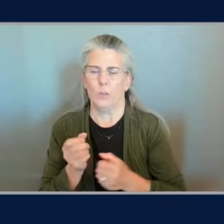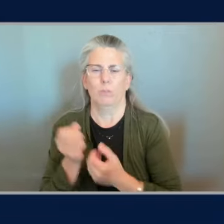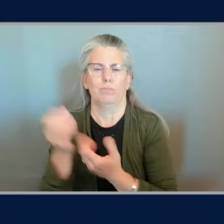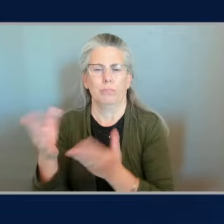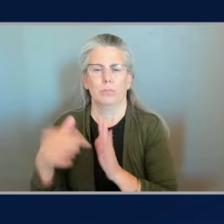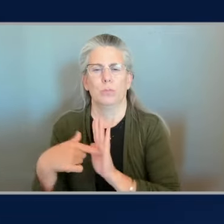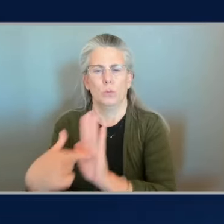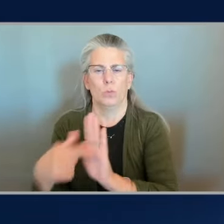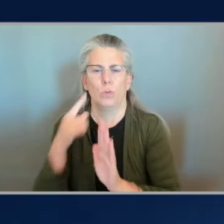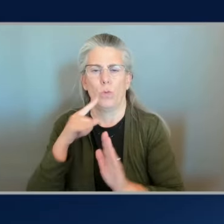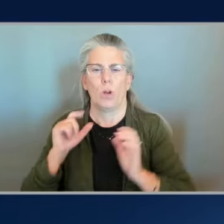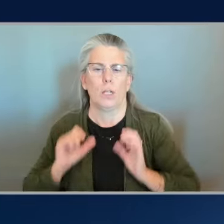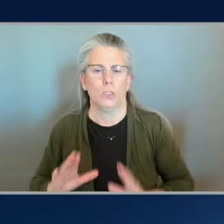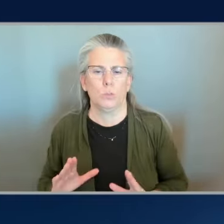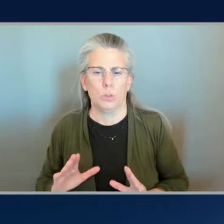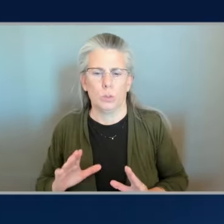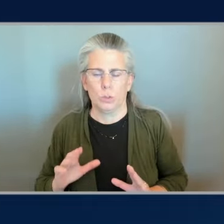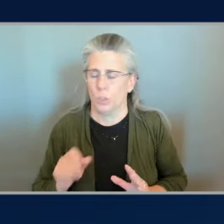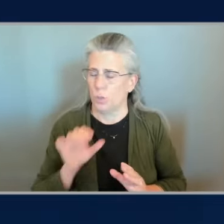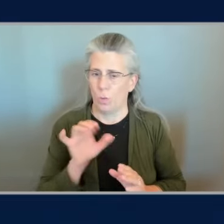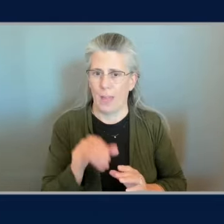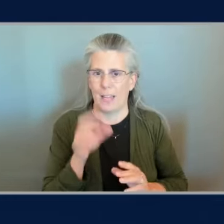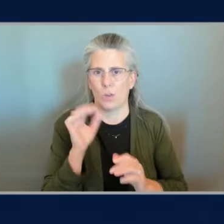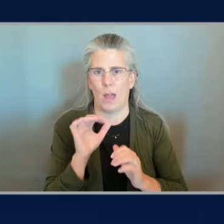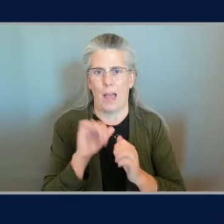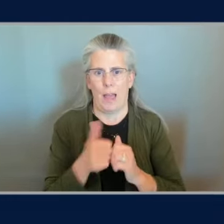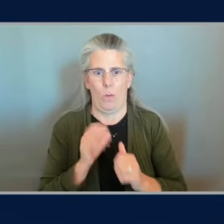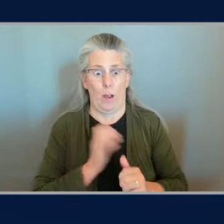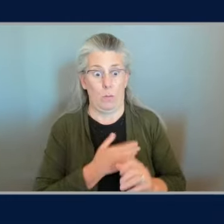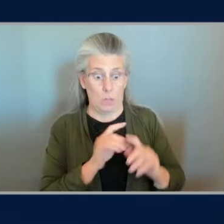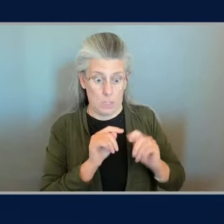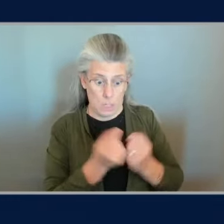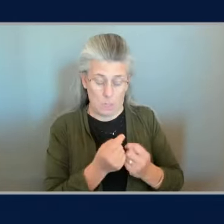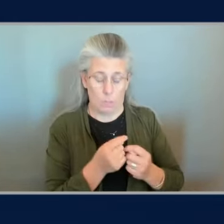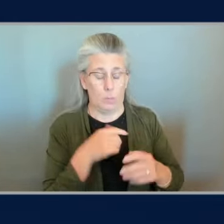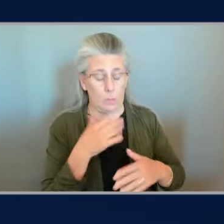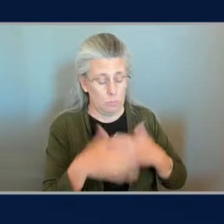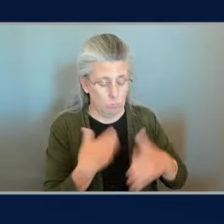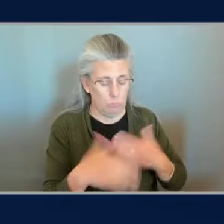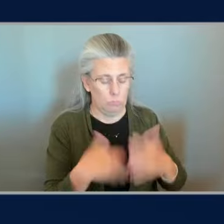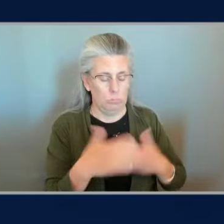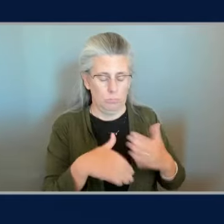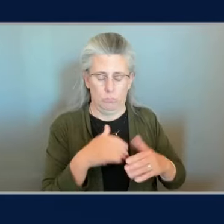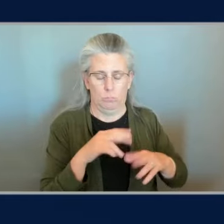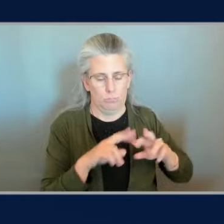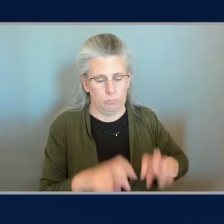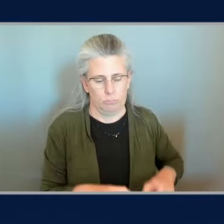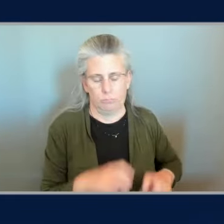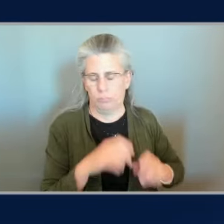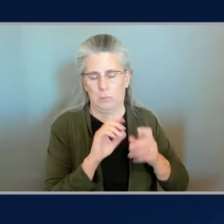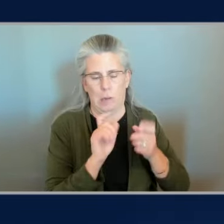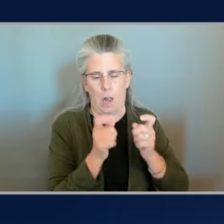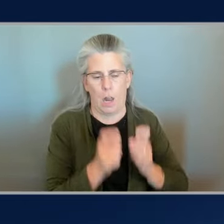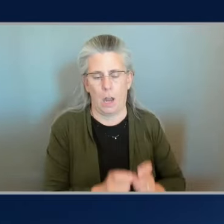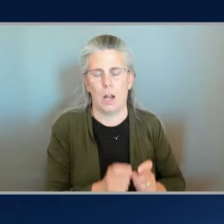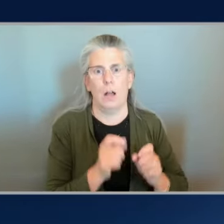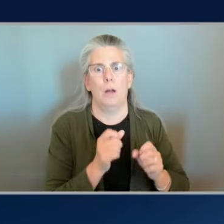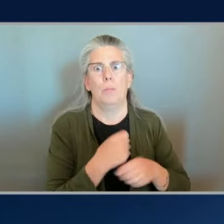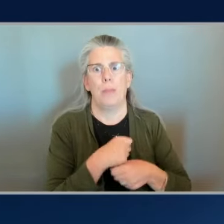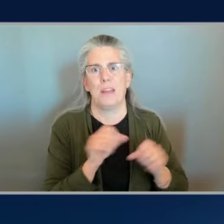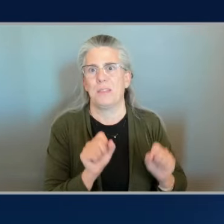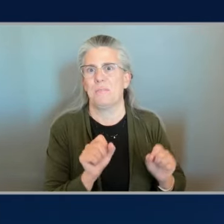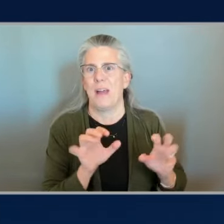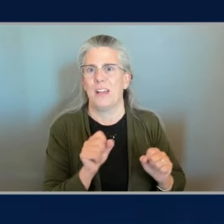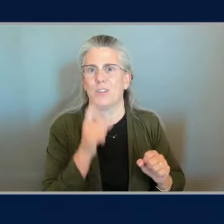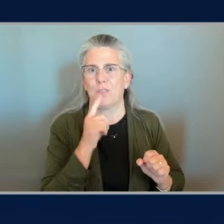teams have been absolute superstars in this i mean they're the ones that make all the magic of this business happen what we're trying to do is just make